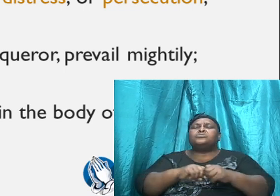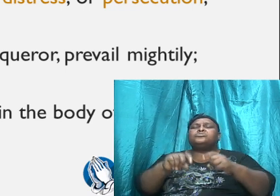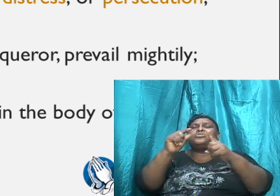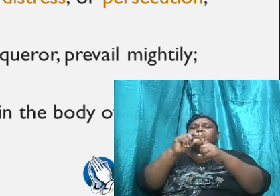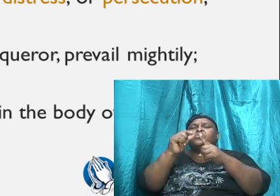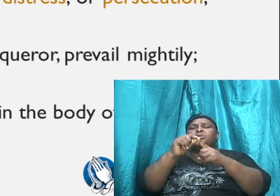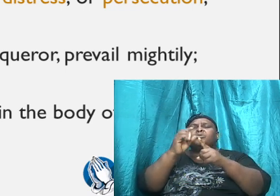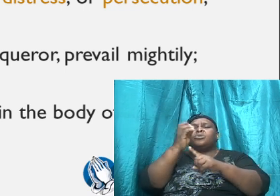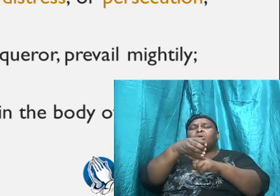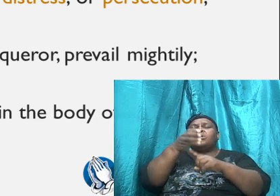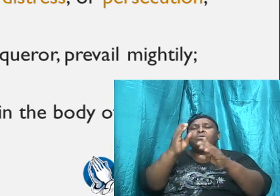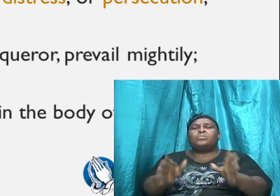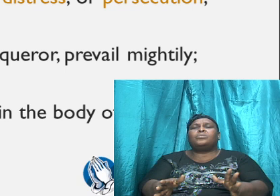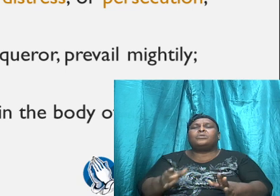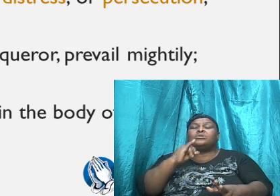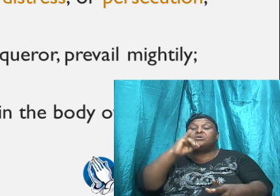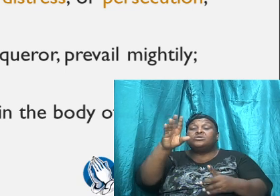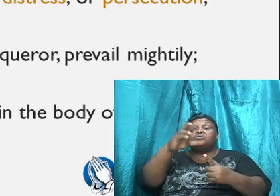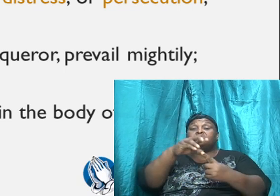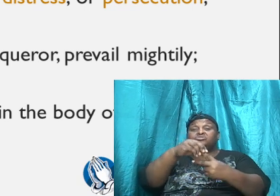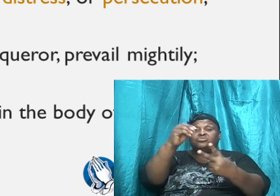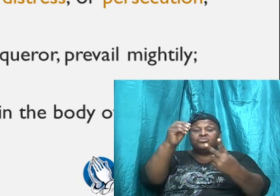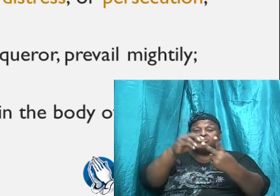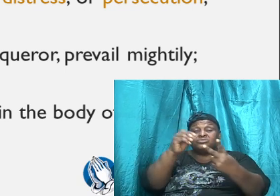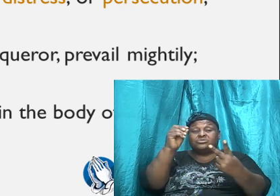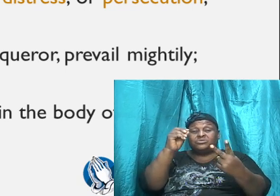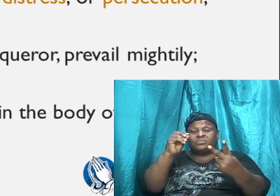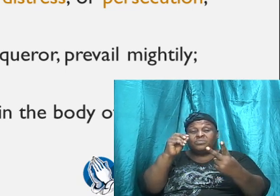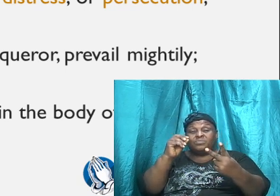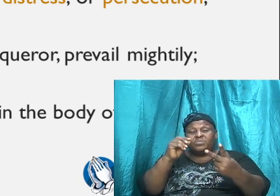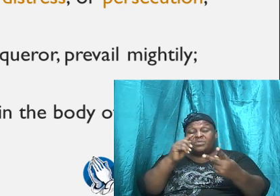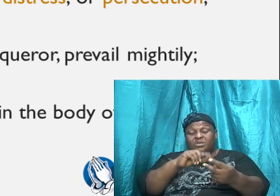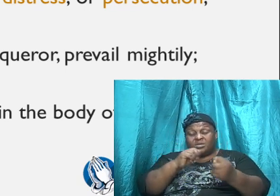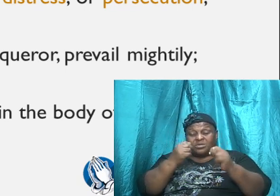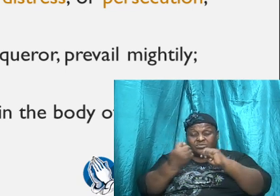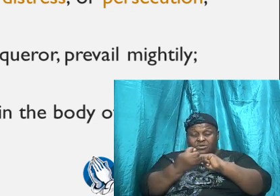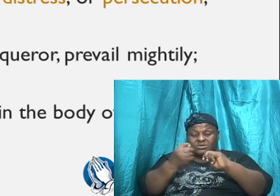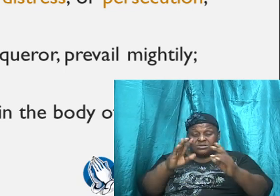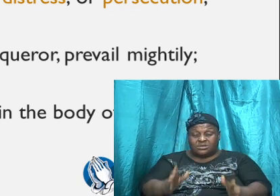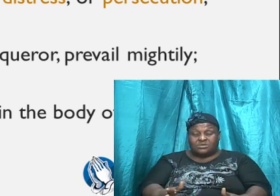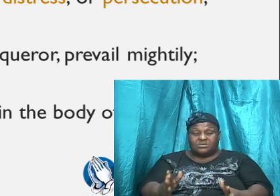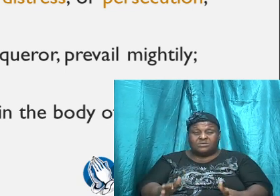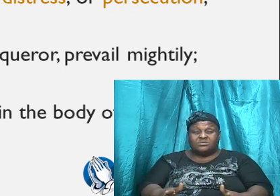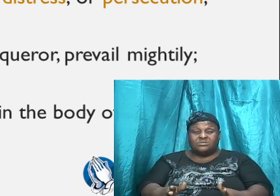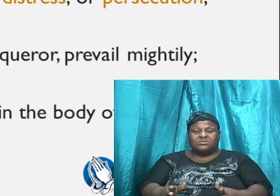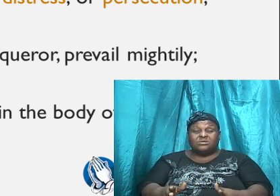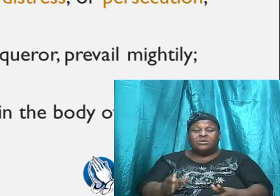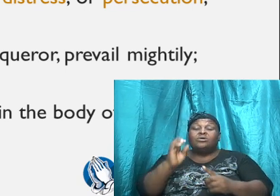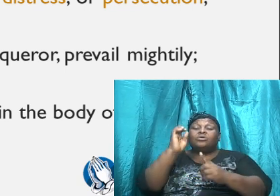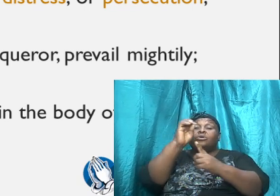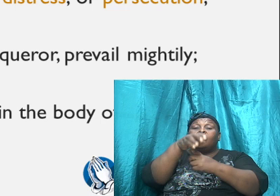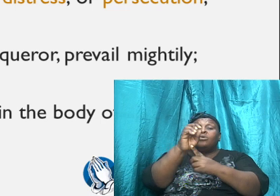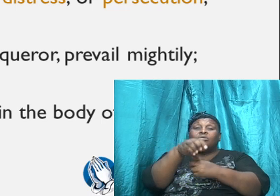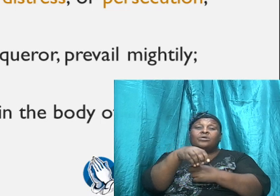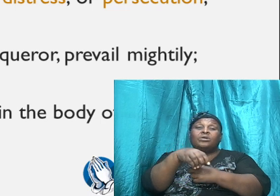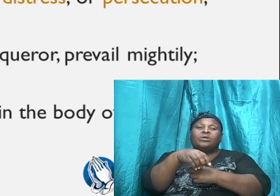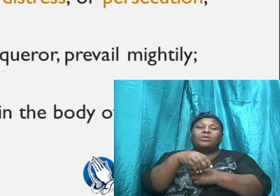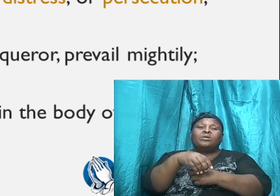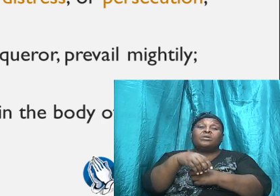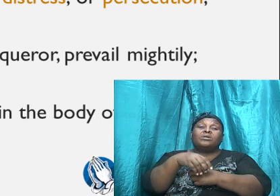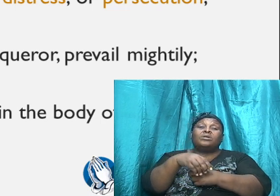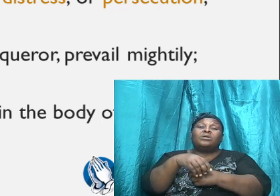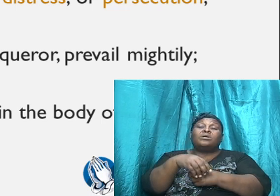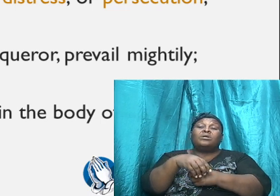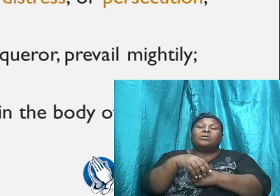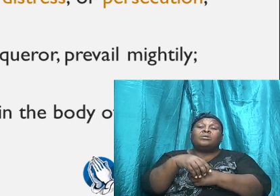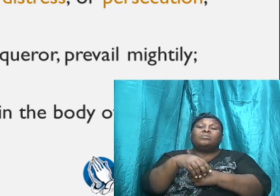is chosen, and the translators are saying that conqueror bears the essence